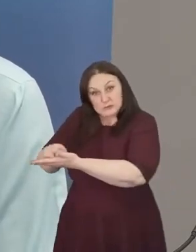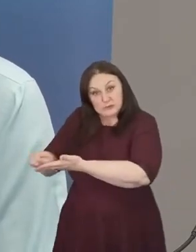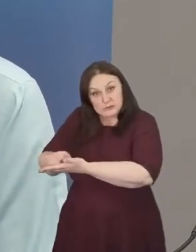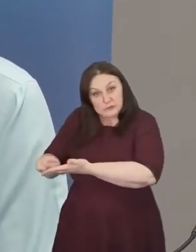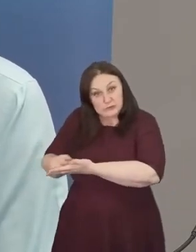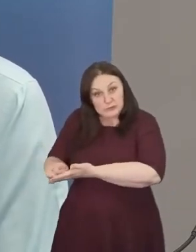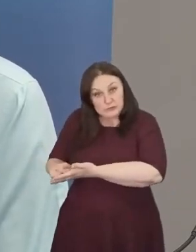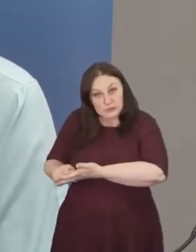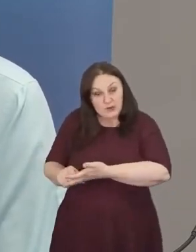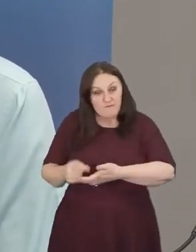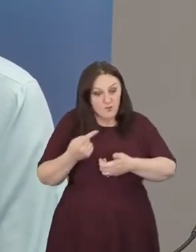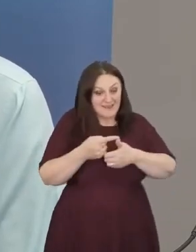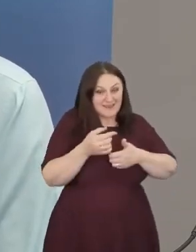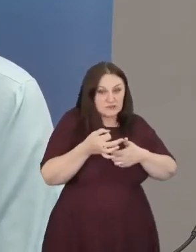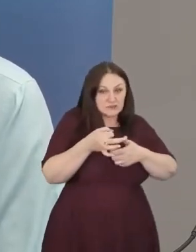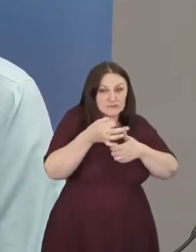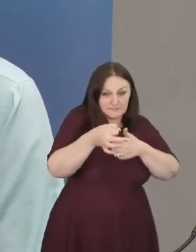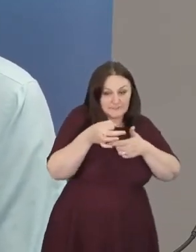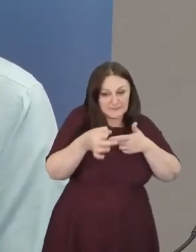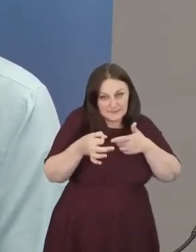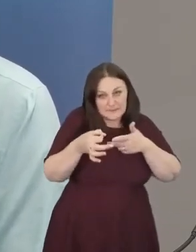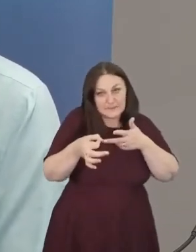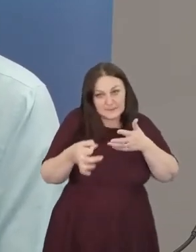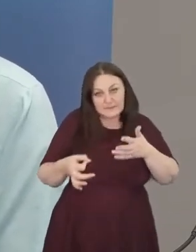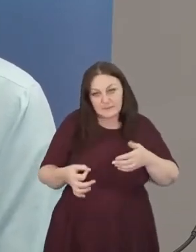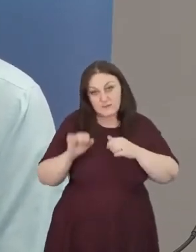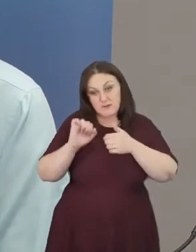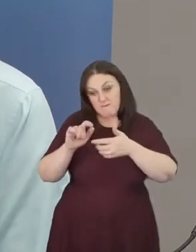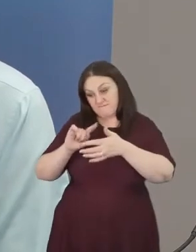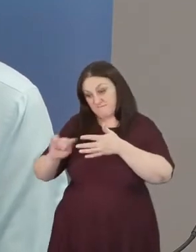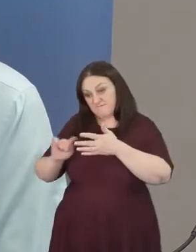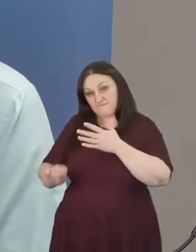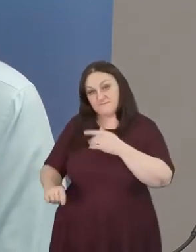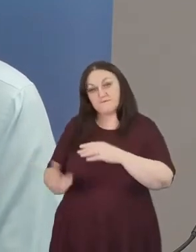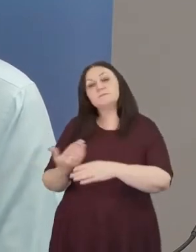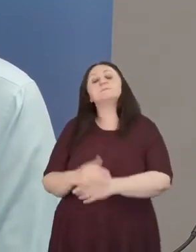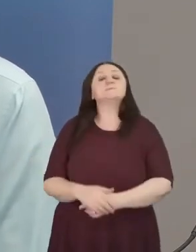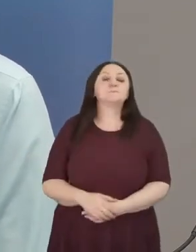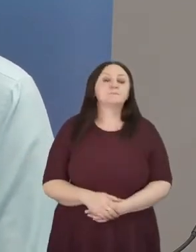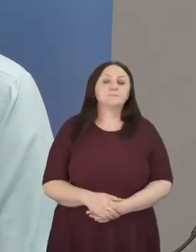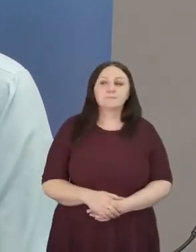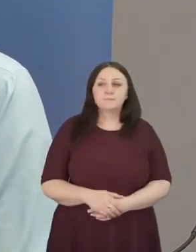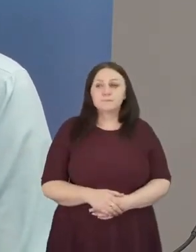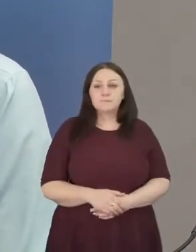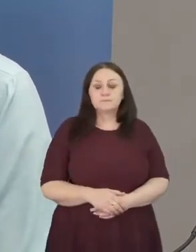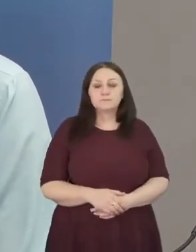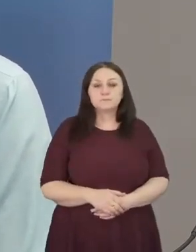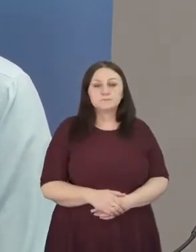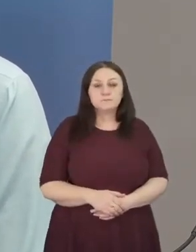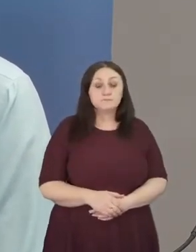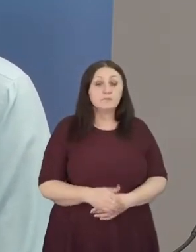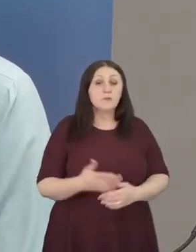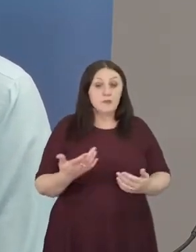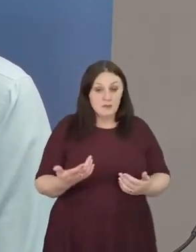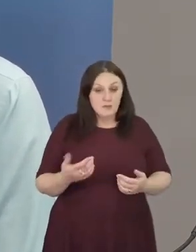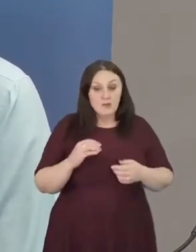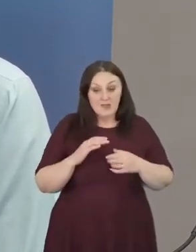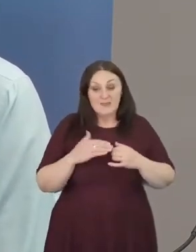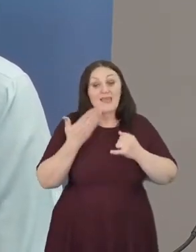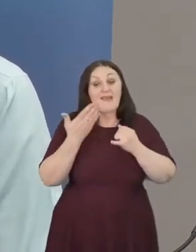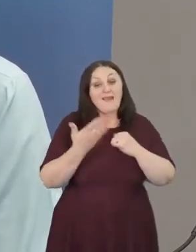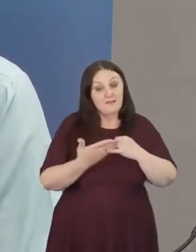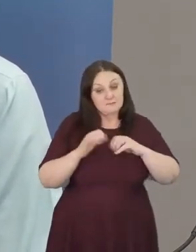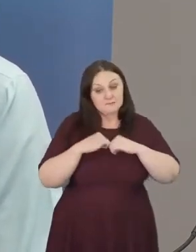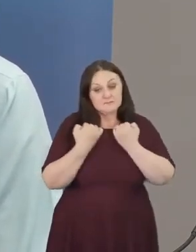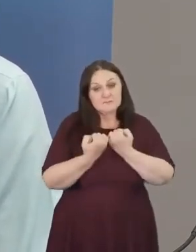your actions, in fact. Then we will close with a time of prayer.